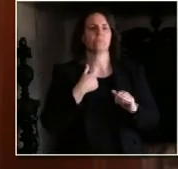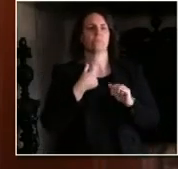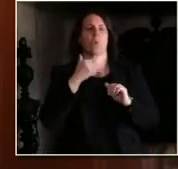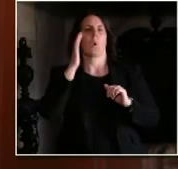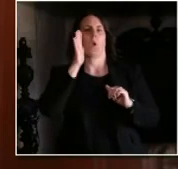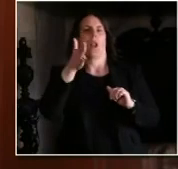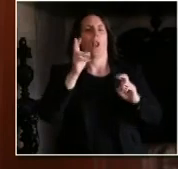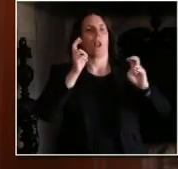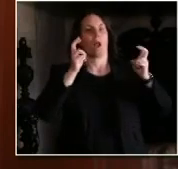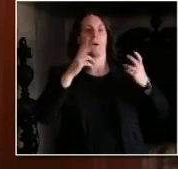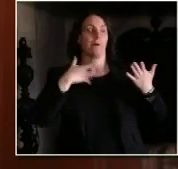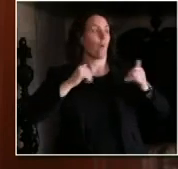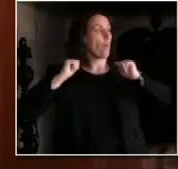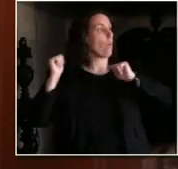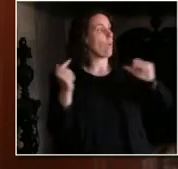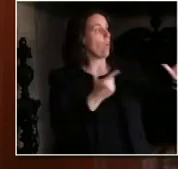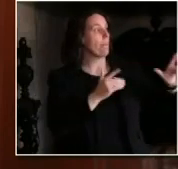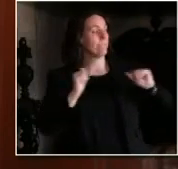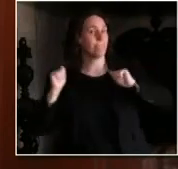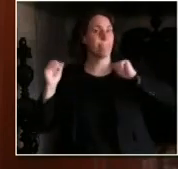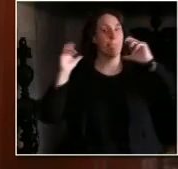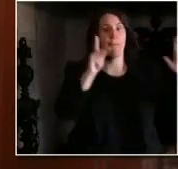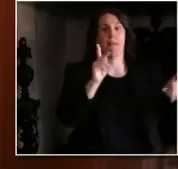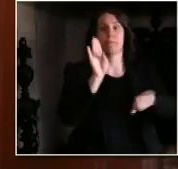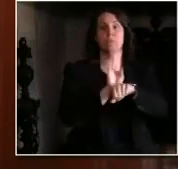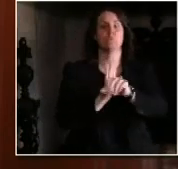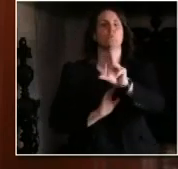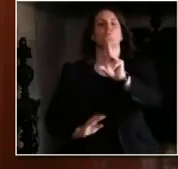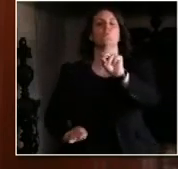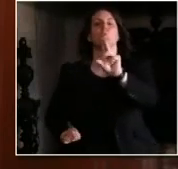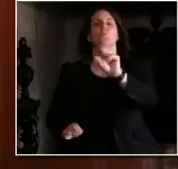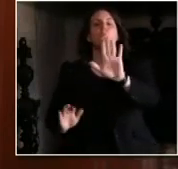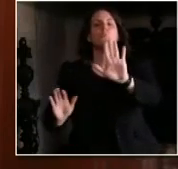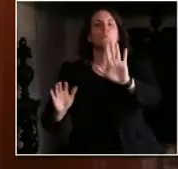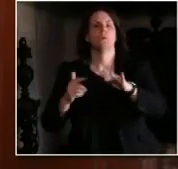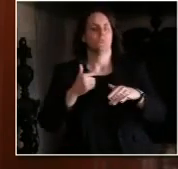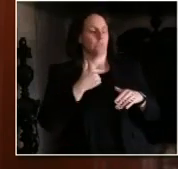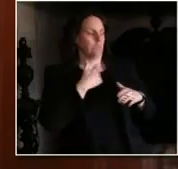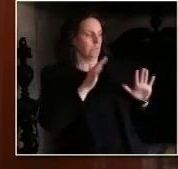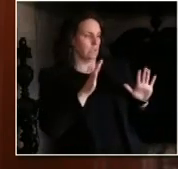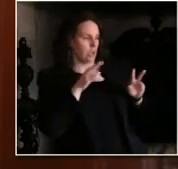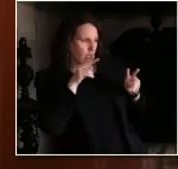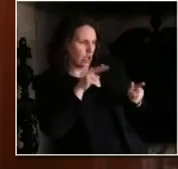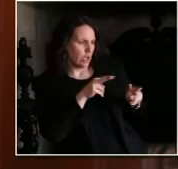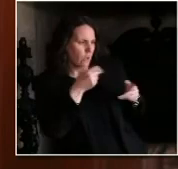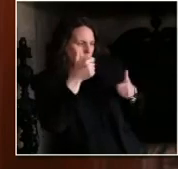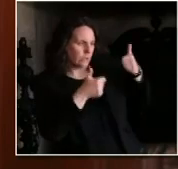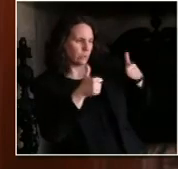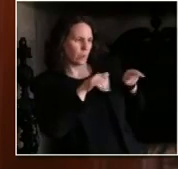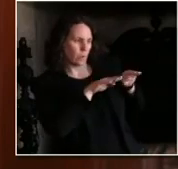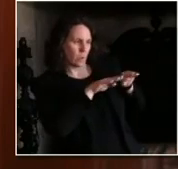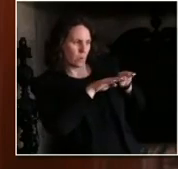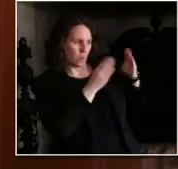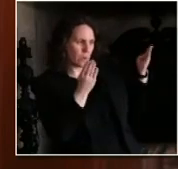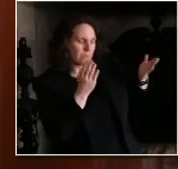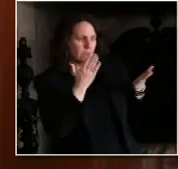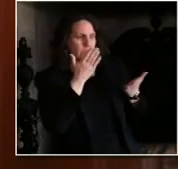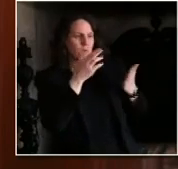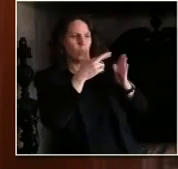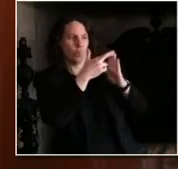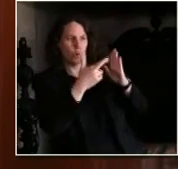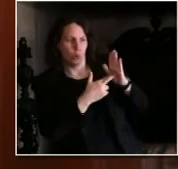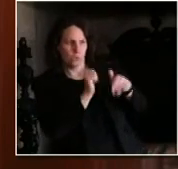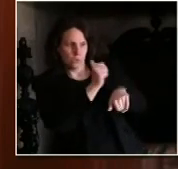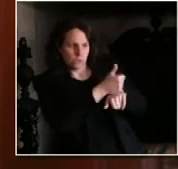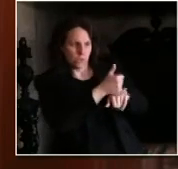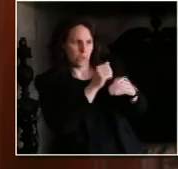economy will reopen all at once or that every state will take the same steps at the same time, but close coordination will